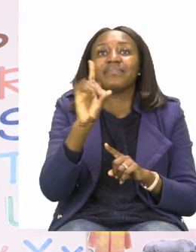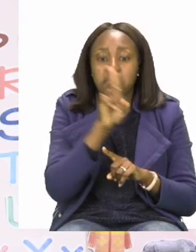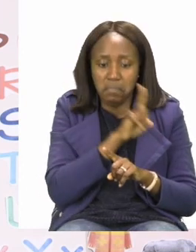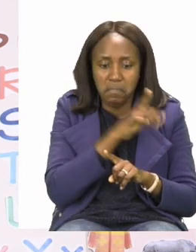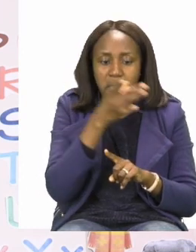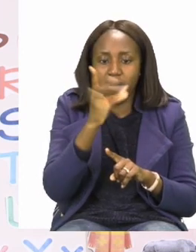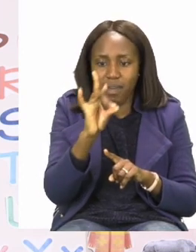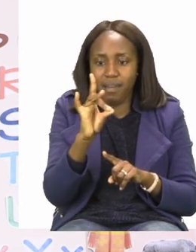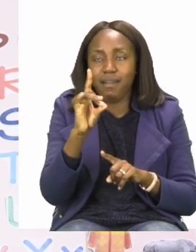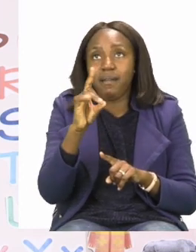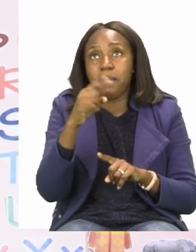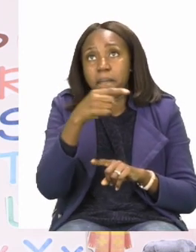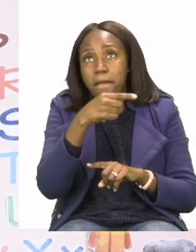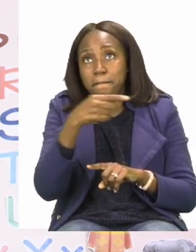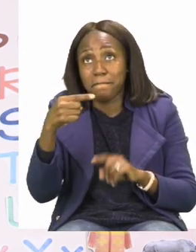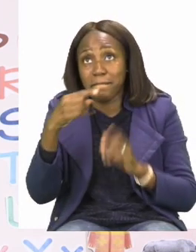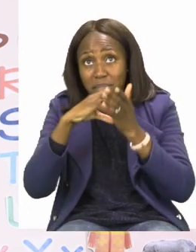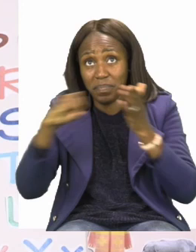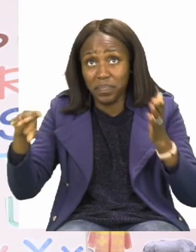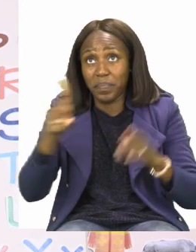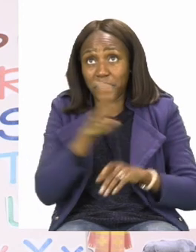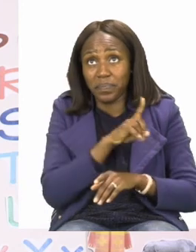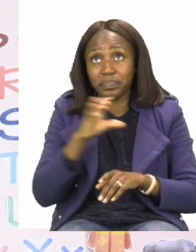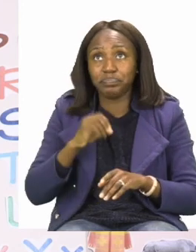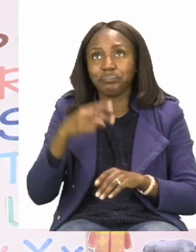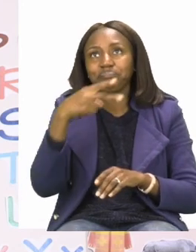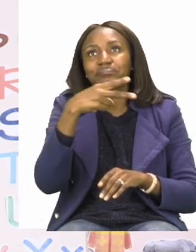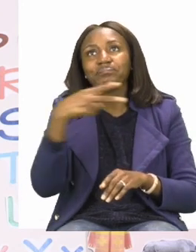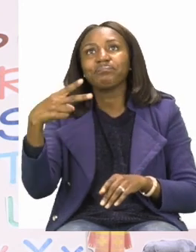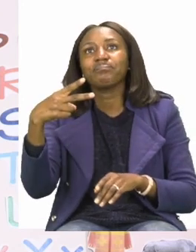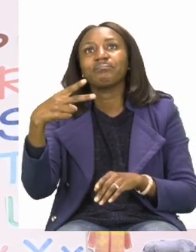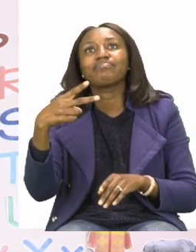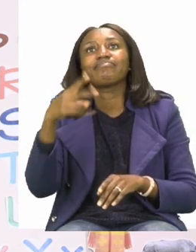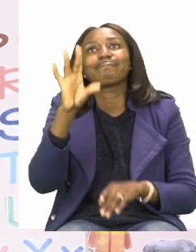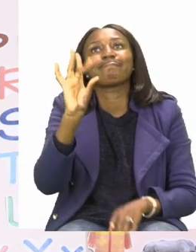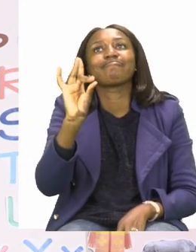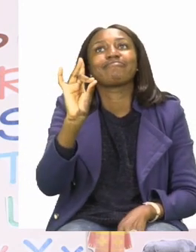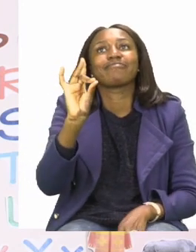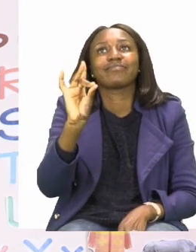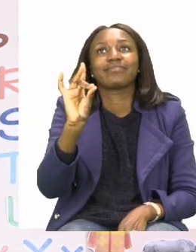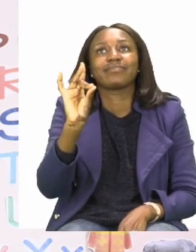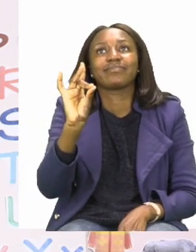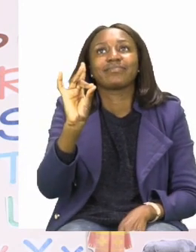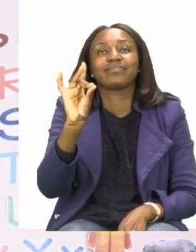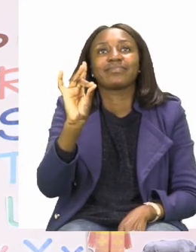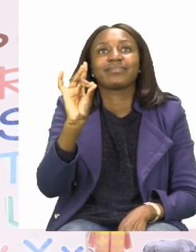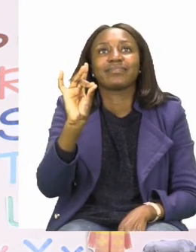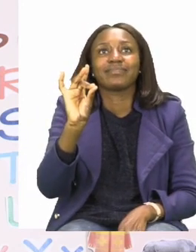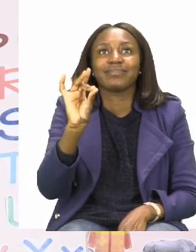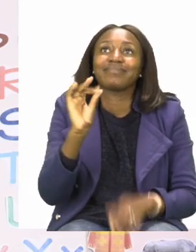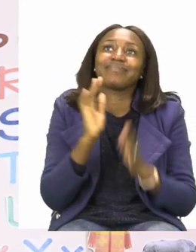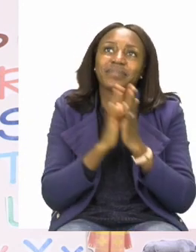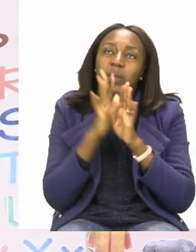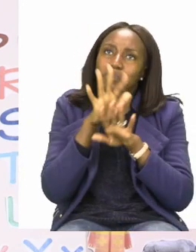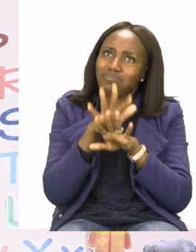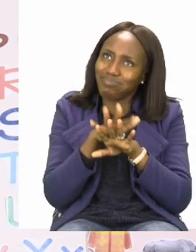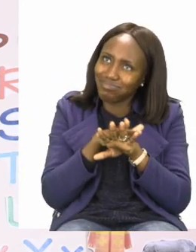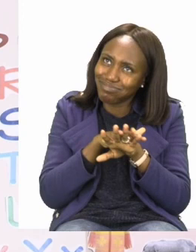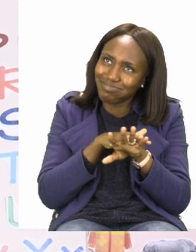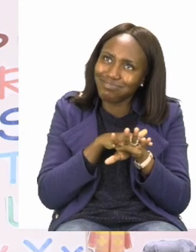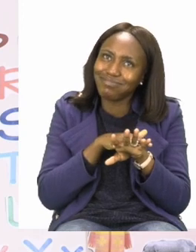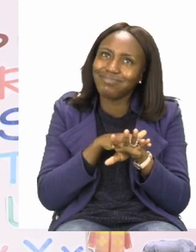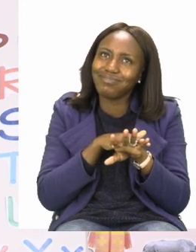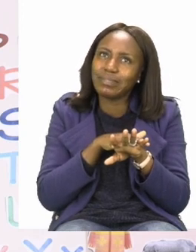minus 10 will give us 8. So, take your time boys and girls. This is